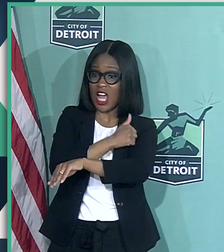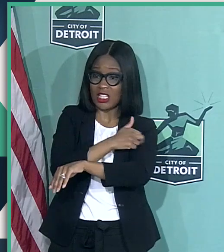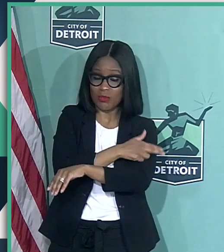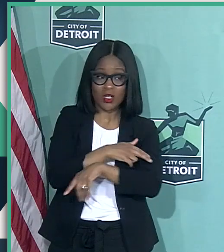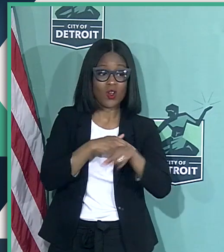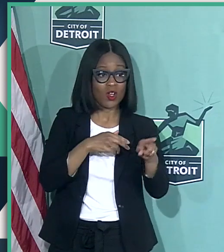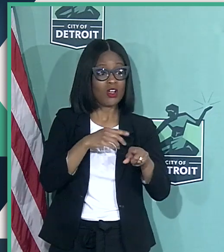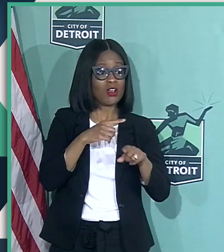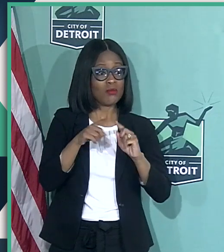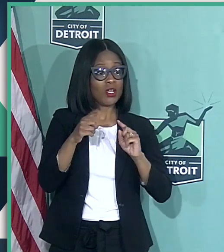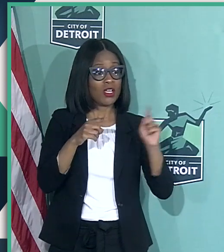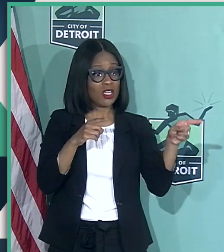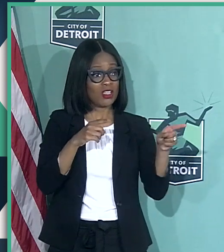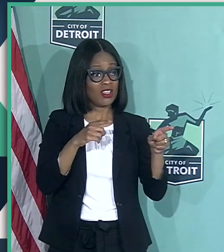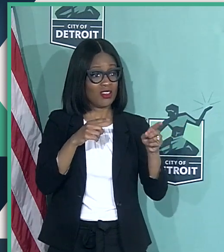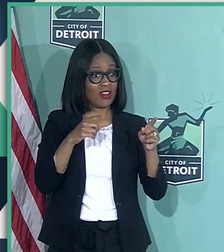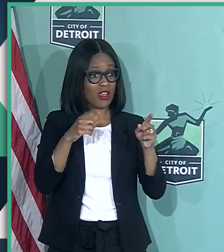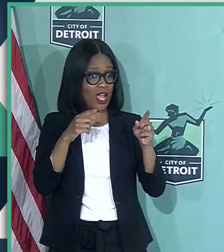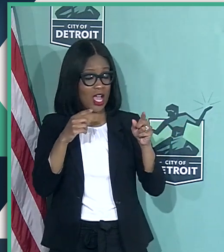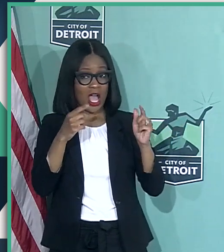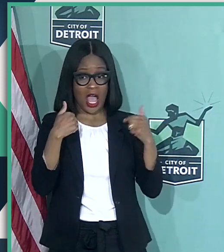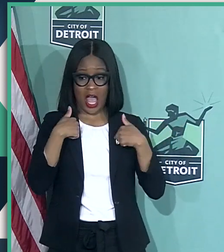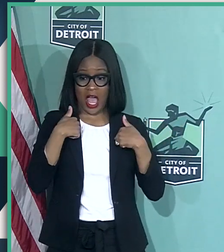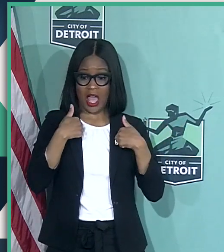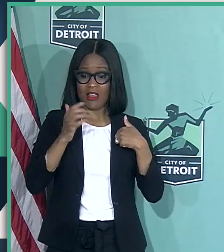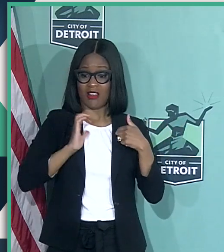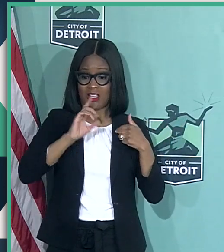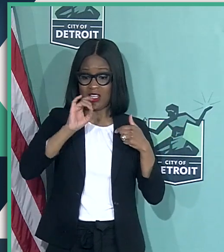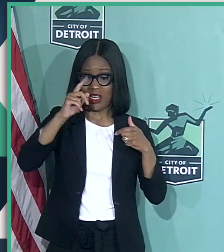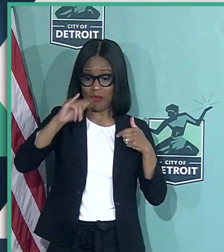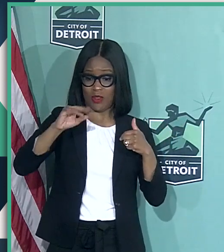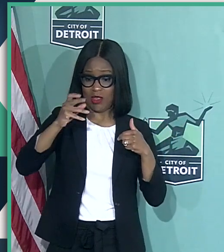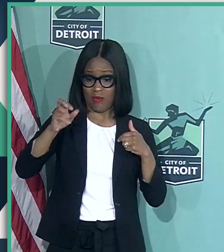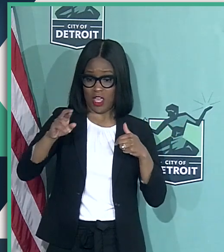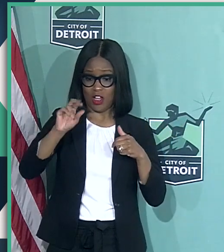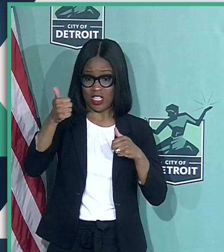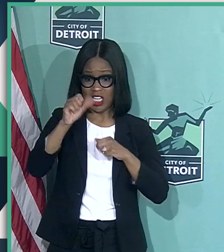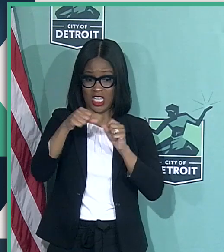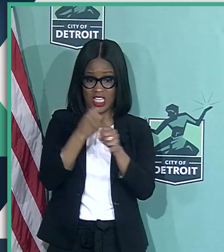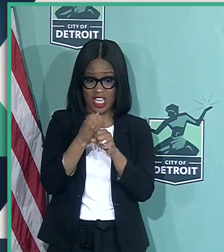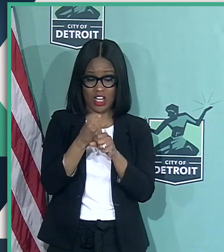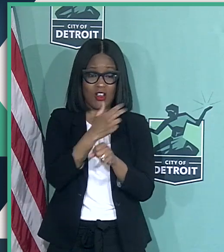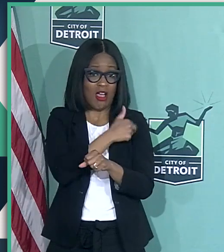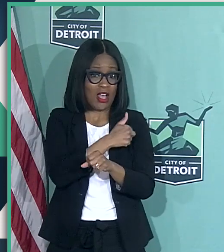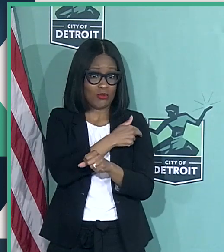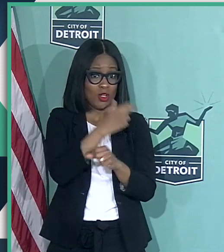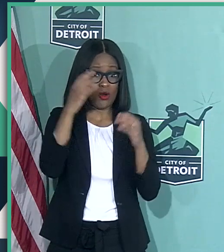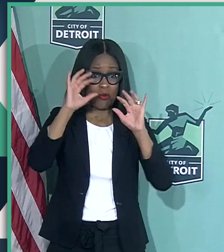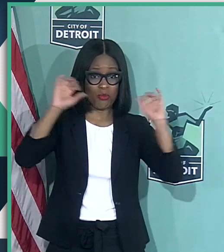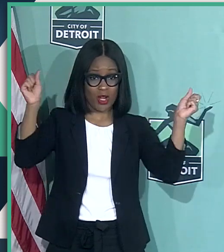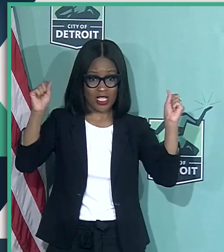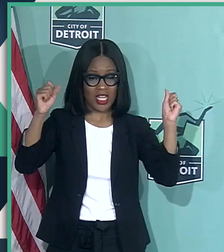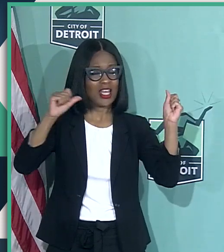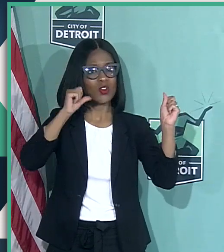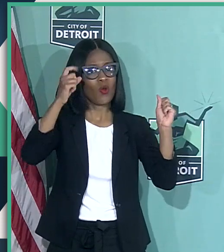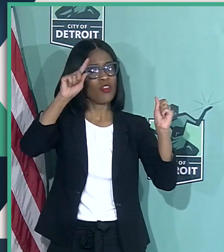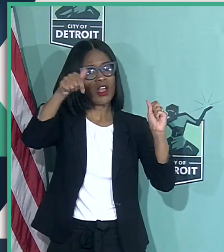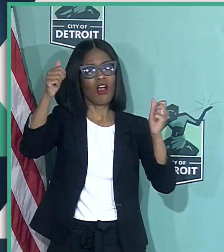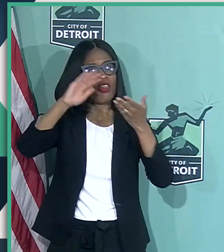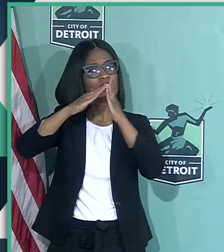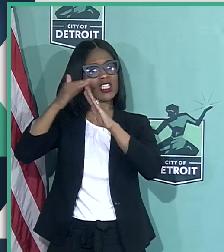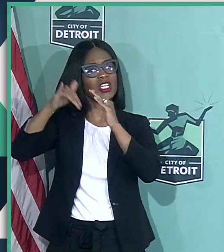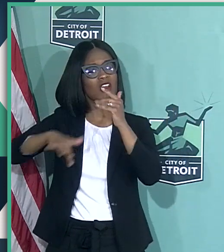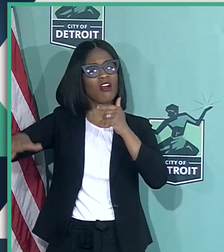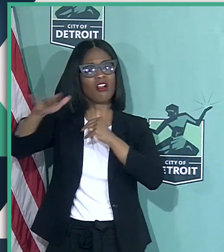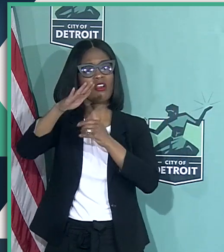officer, Hakeem Berry, came out of a hospital system. Now you've got a deputy mayor who was for 10 years a hospital president. I don't think there's a city in America, and there